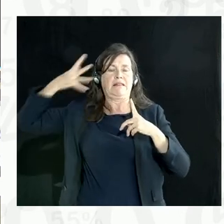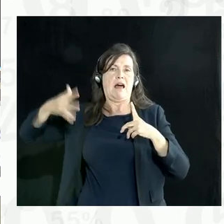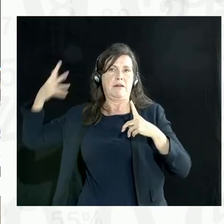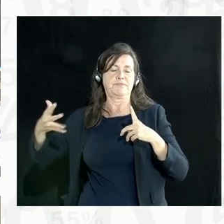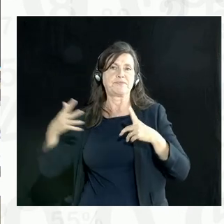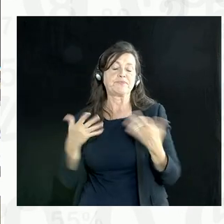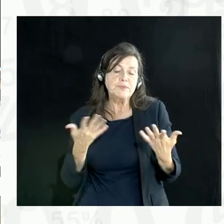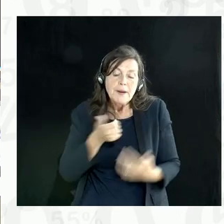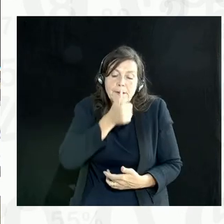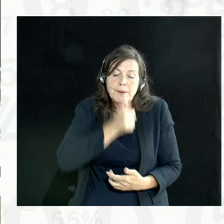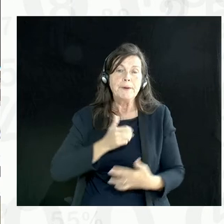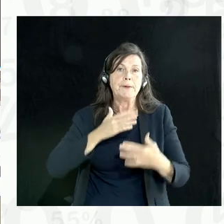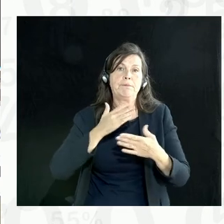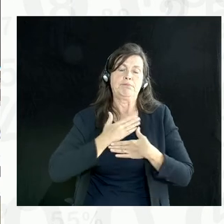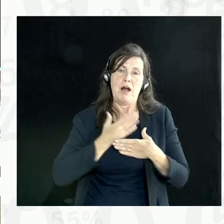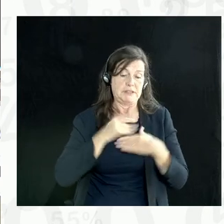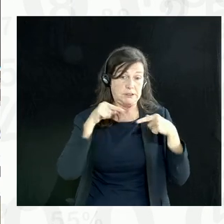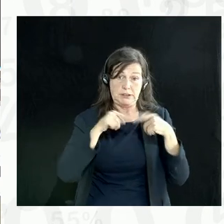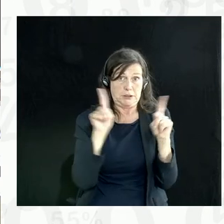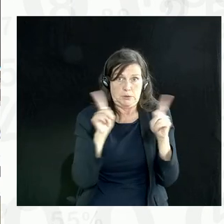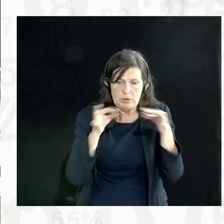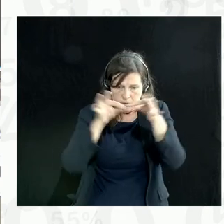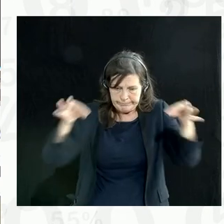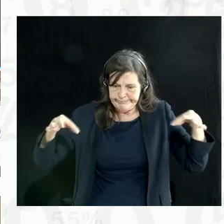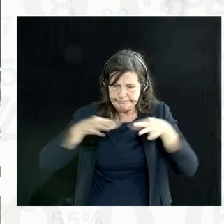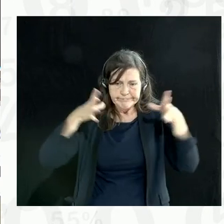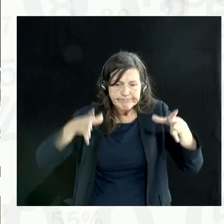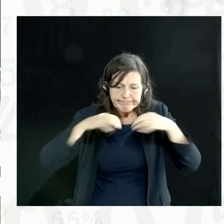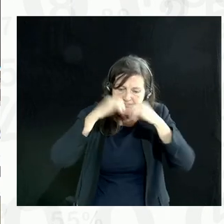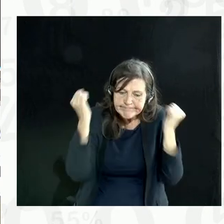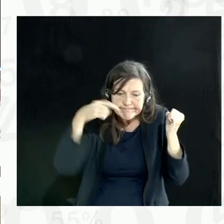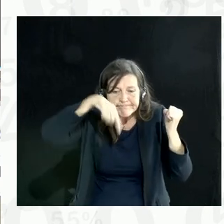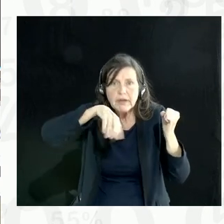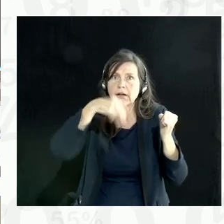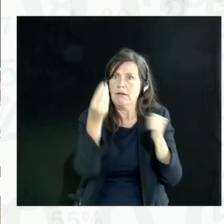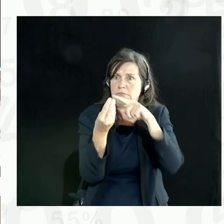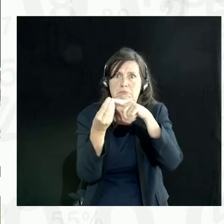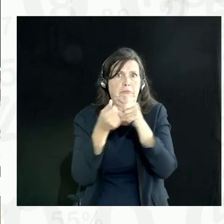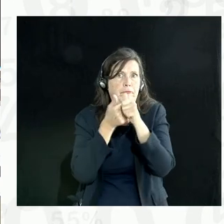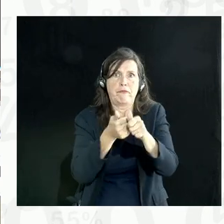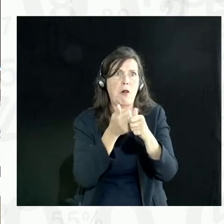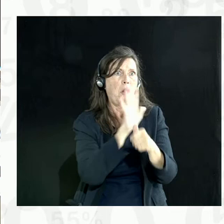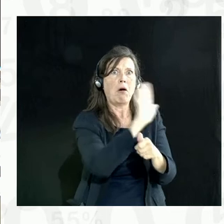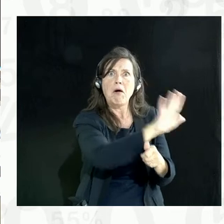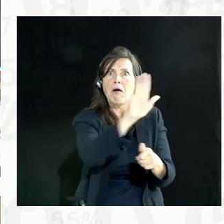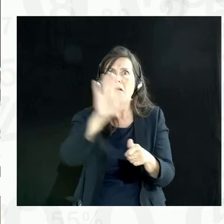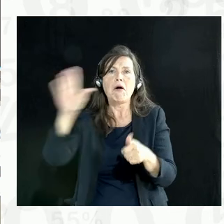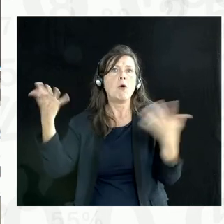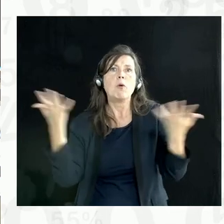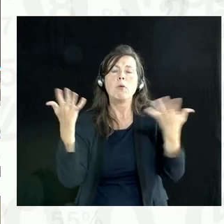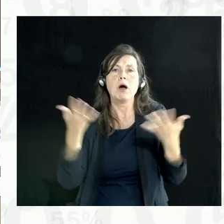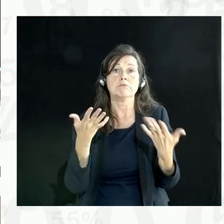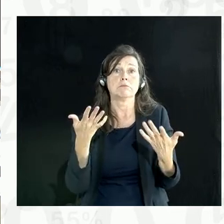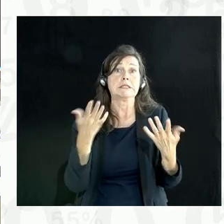Privacy is many things. It changes constructs depending on what jurisdiction you're in. Privacy, for example, in